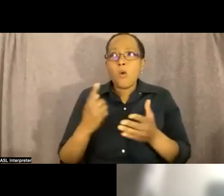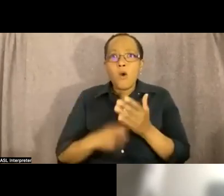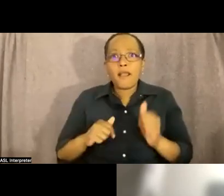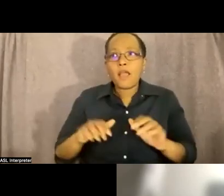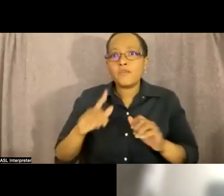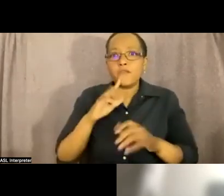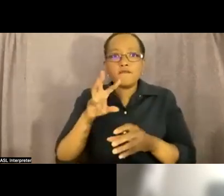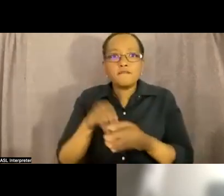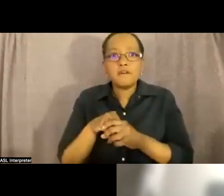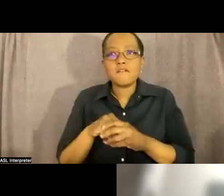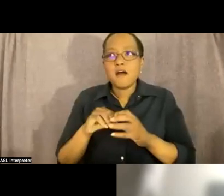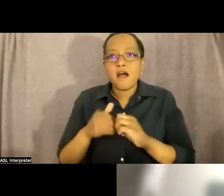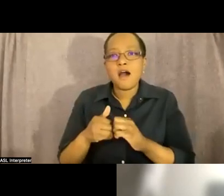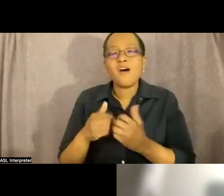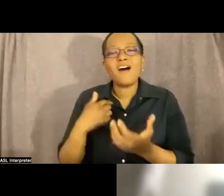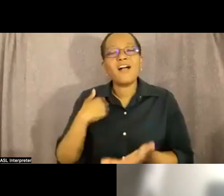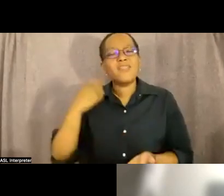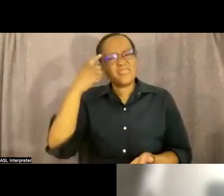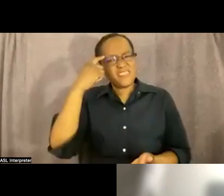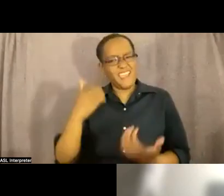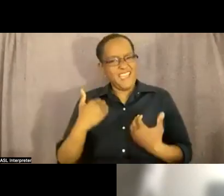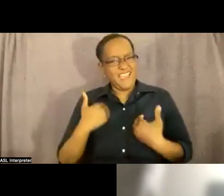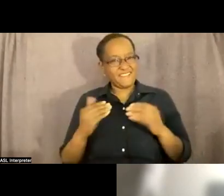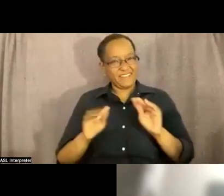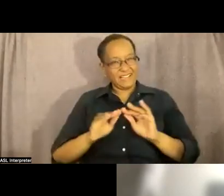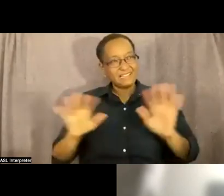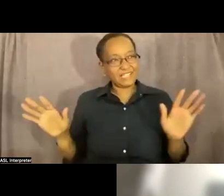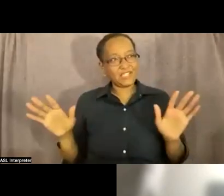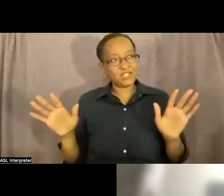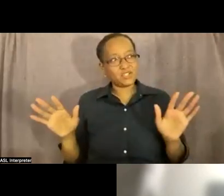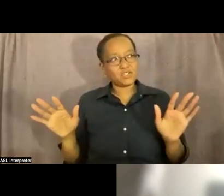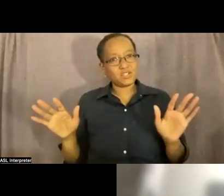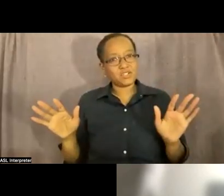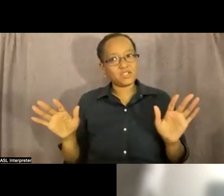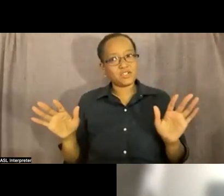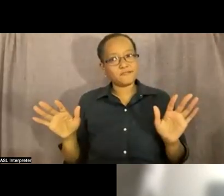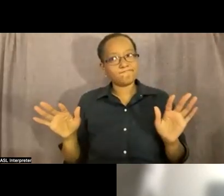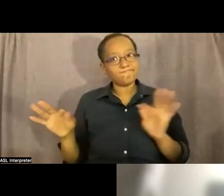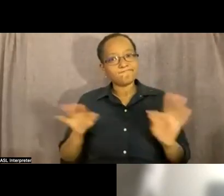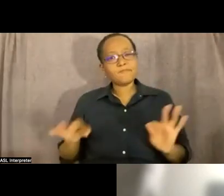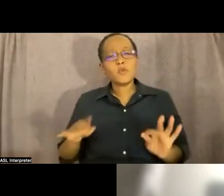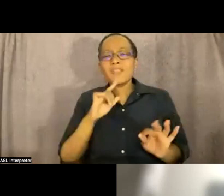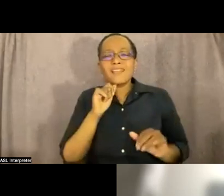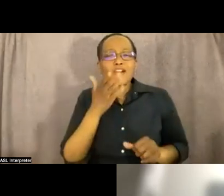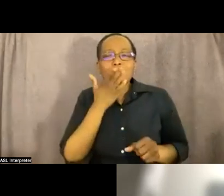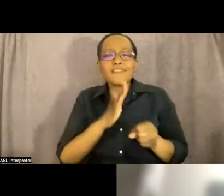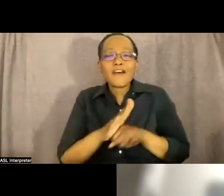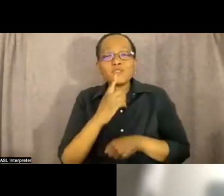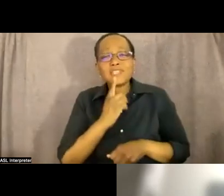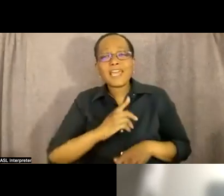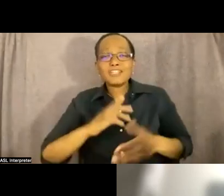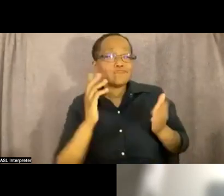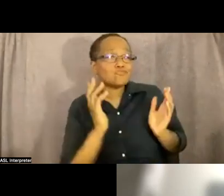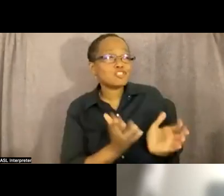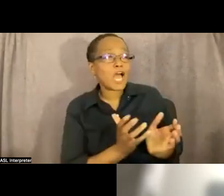you know having a very clear cut i it's it's not good enough to just say talk to your neighbors talk to your parents